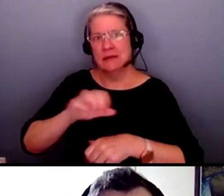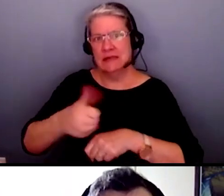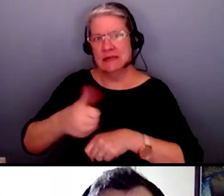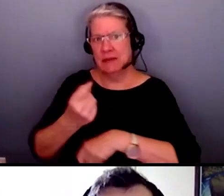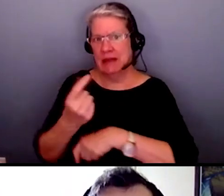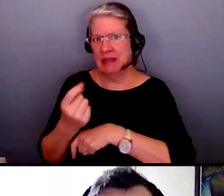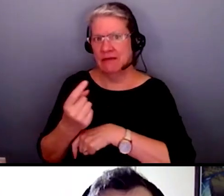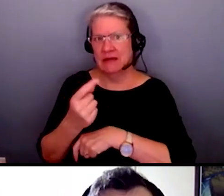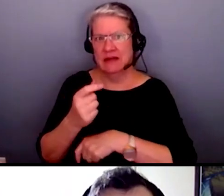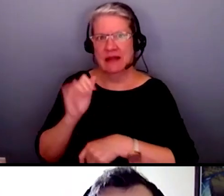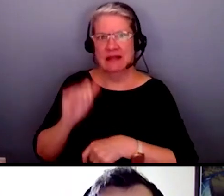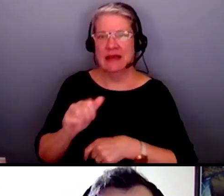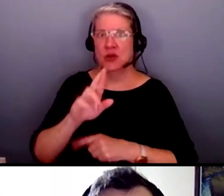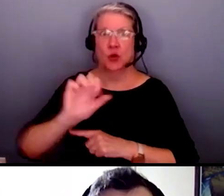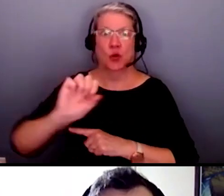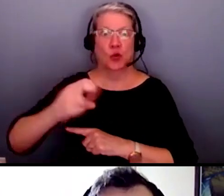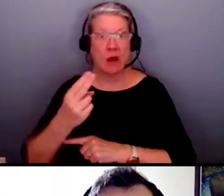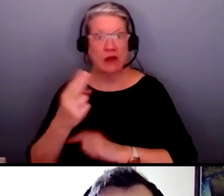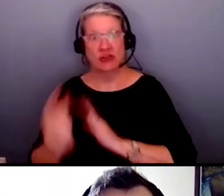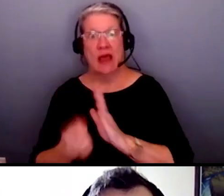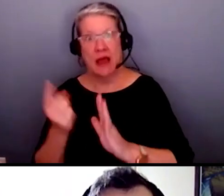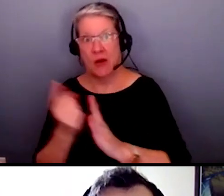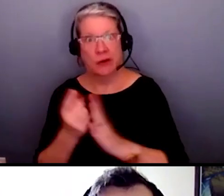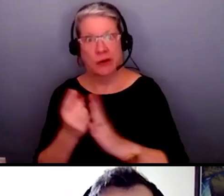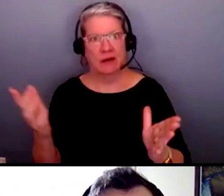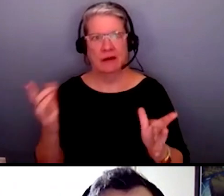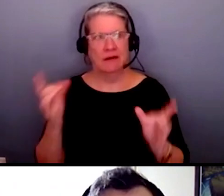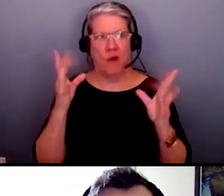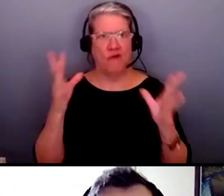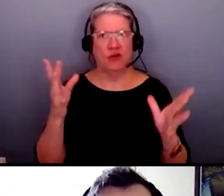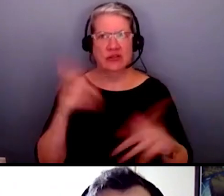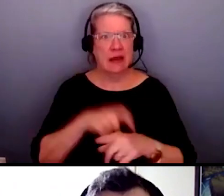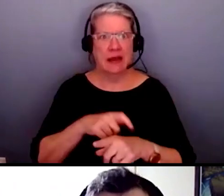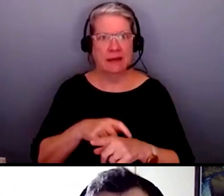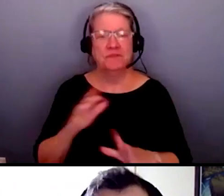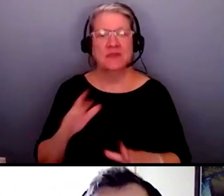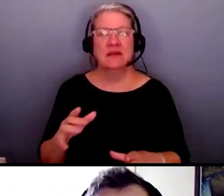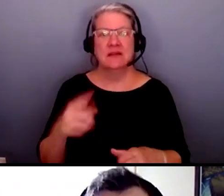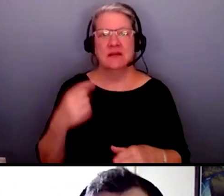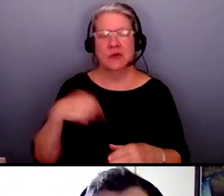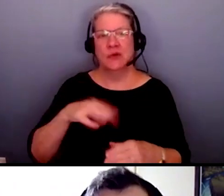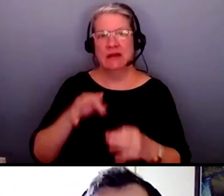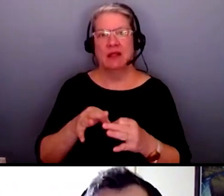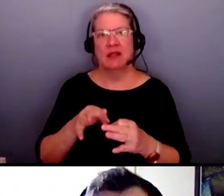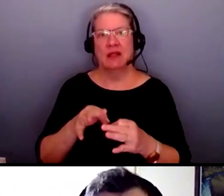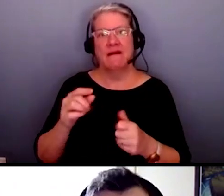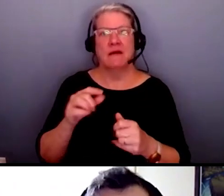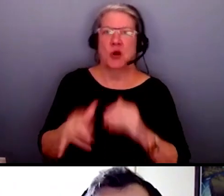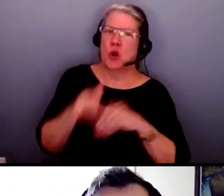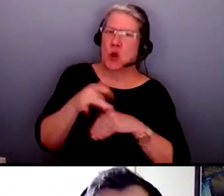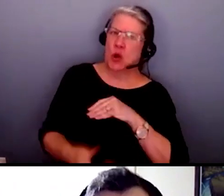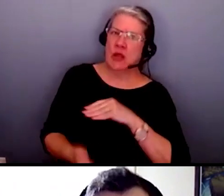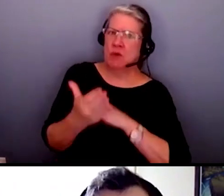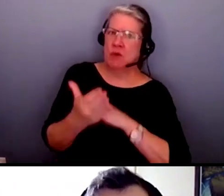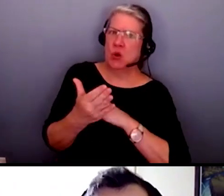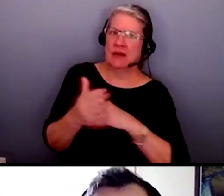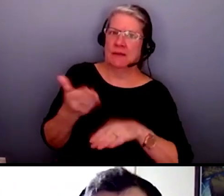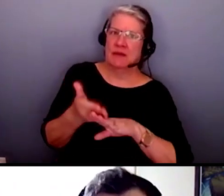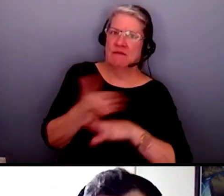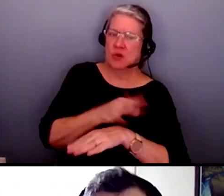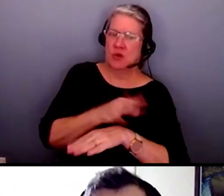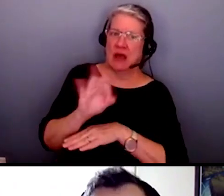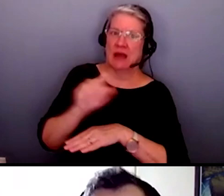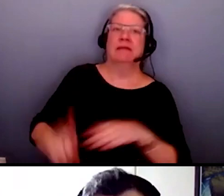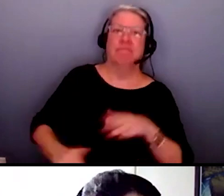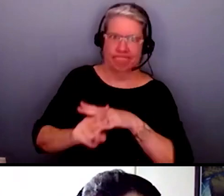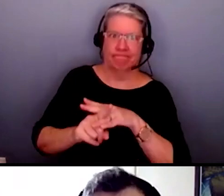right time that's like rush hour and you know ambulatory practices right so we had him be scheduled you know first thing in the morning you know before nine o'clock he's